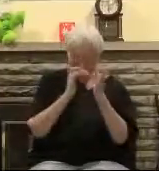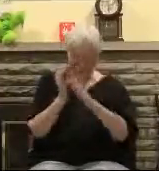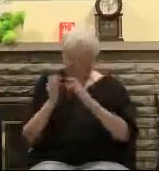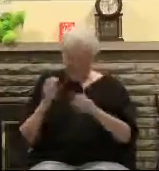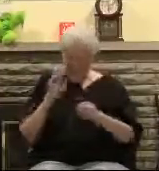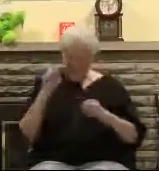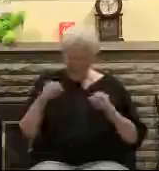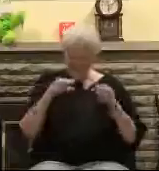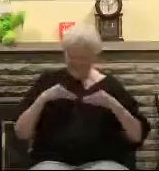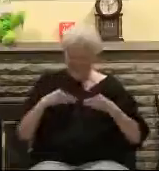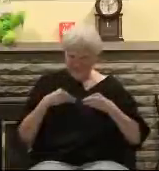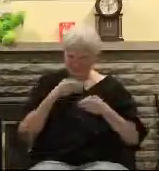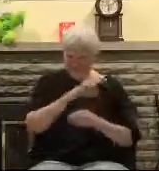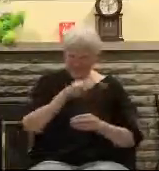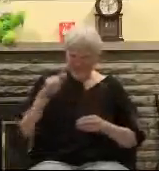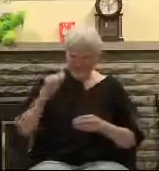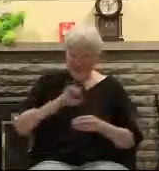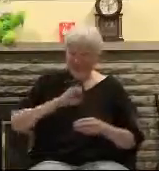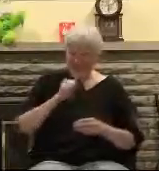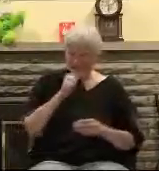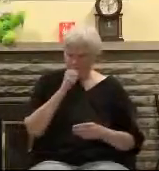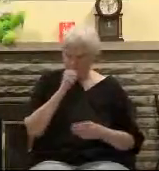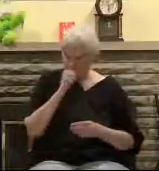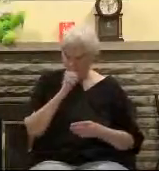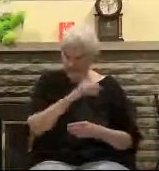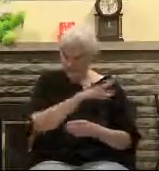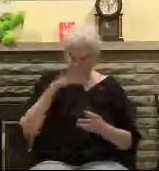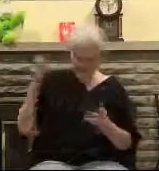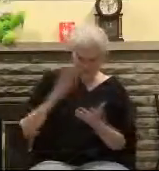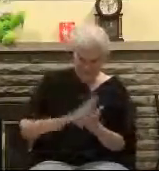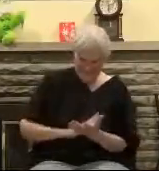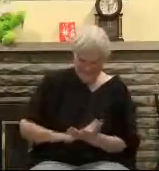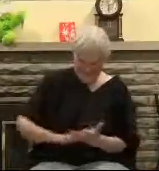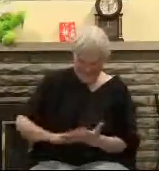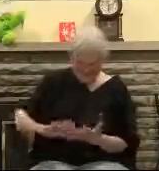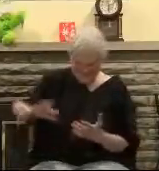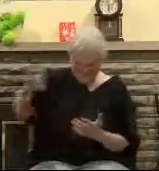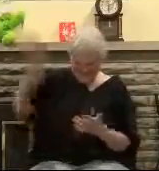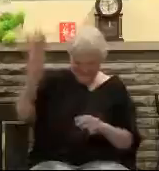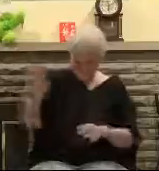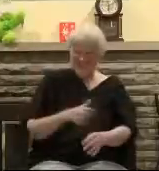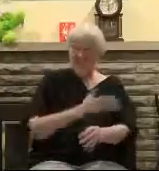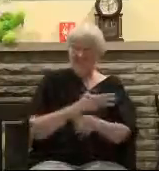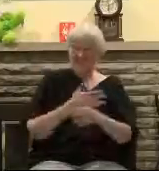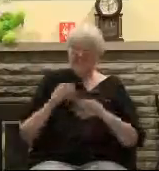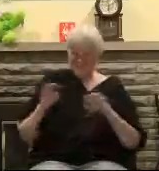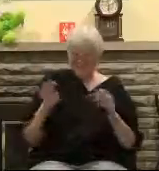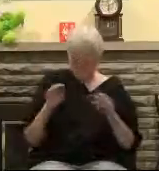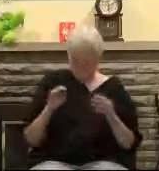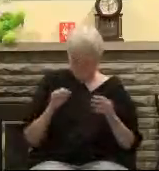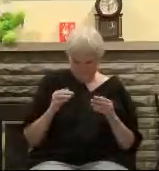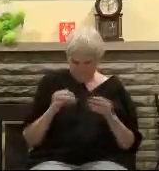spirit you receive the spirit of I am and you become eternal and glorified